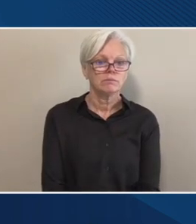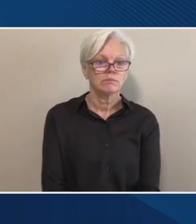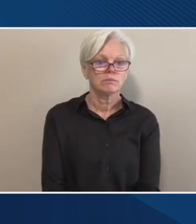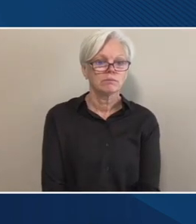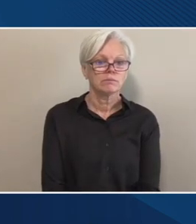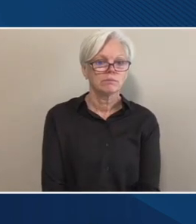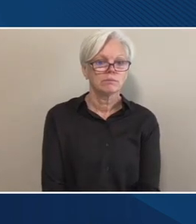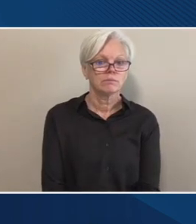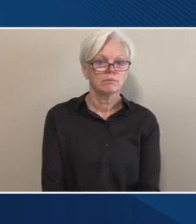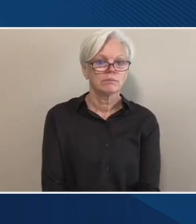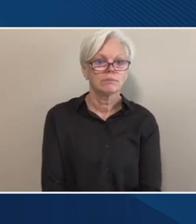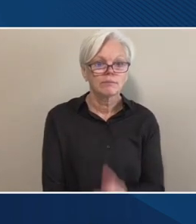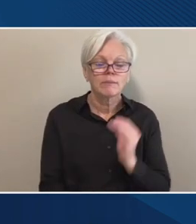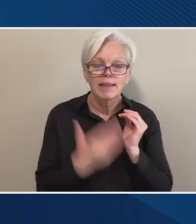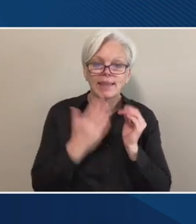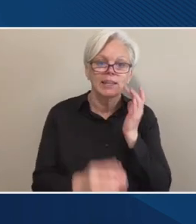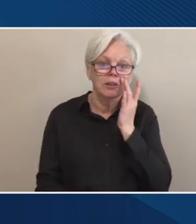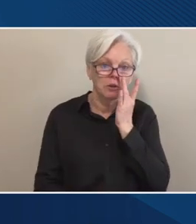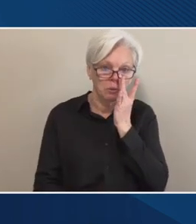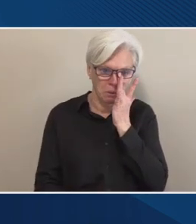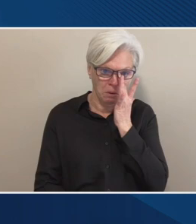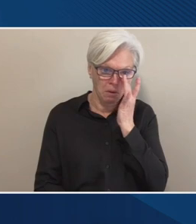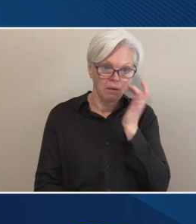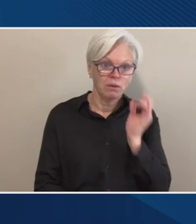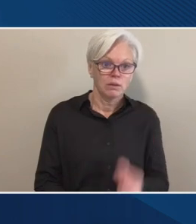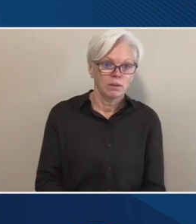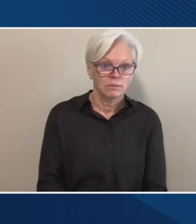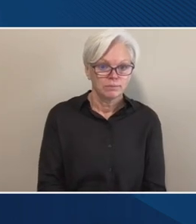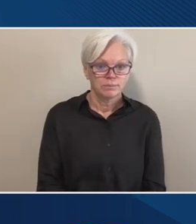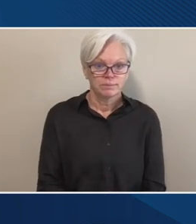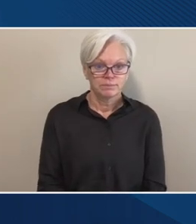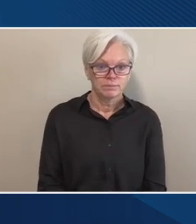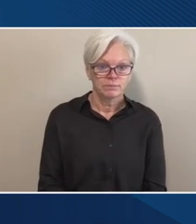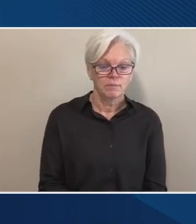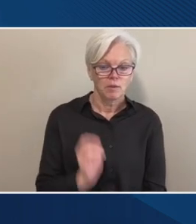Oh, thank you, babe. All right.